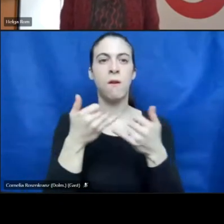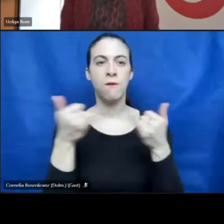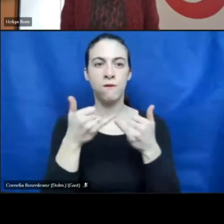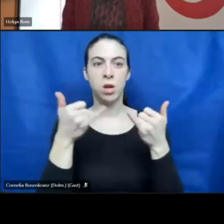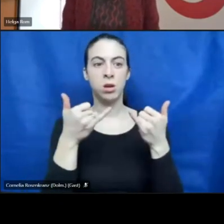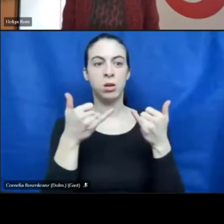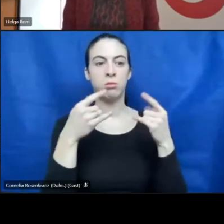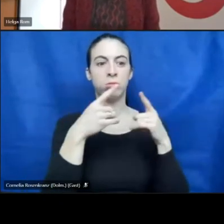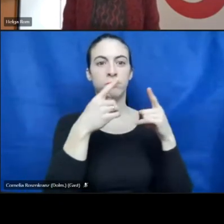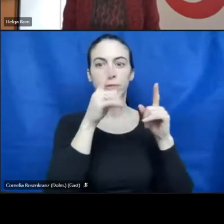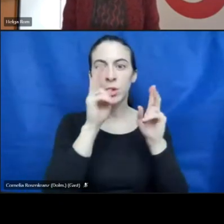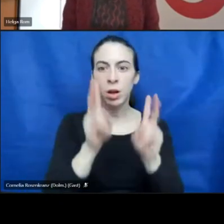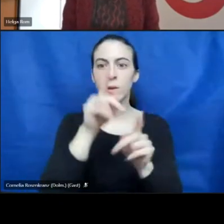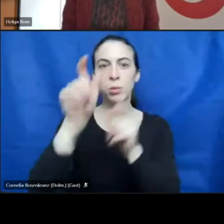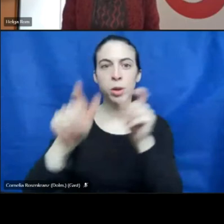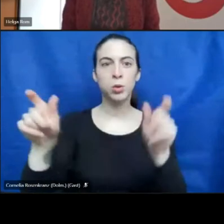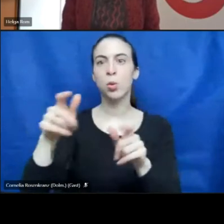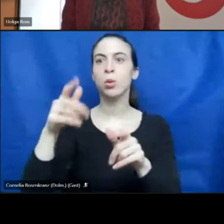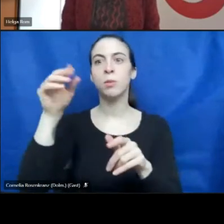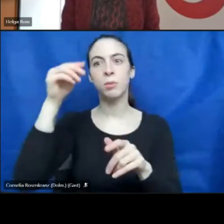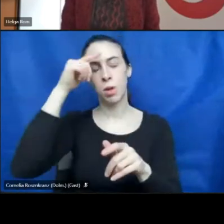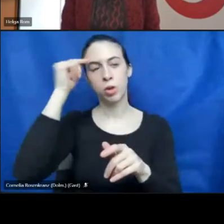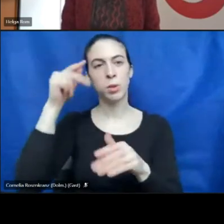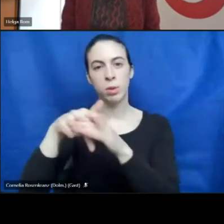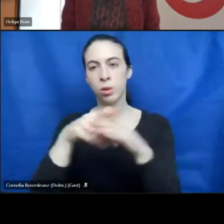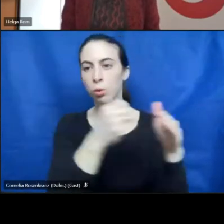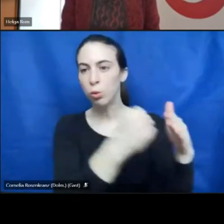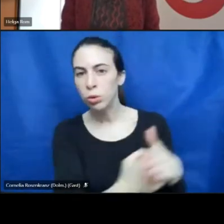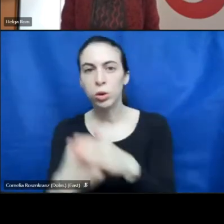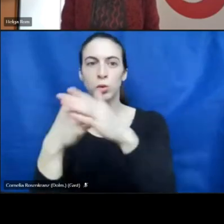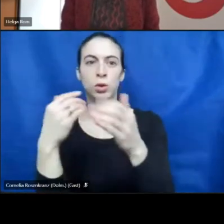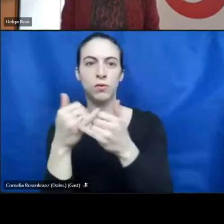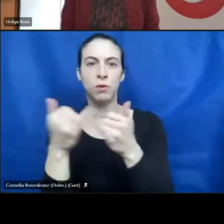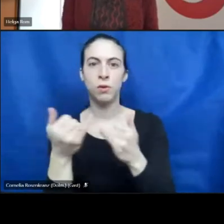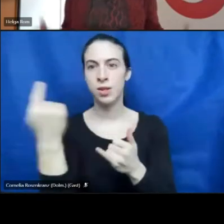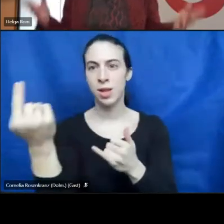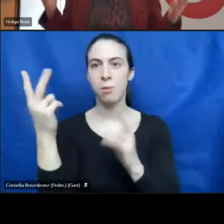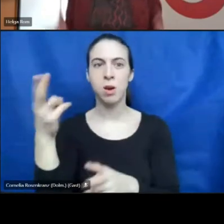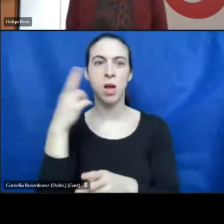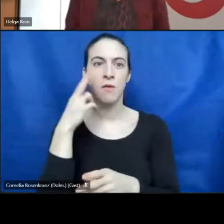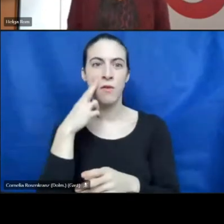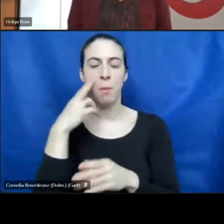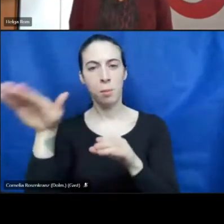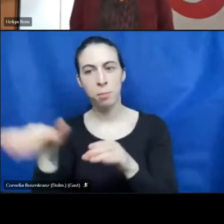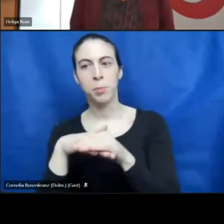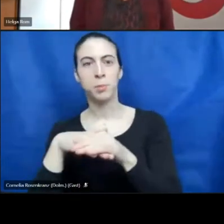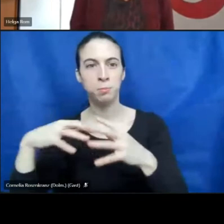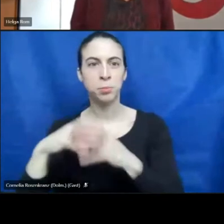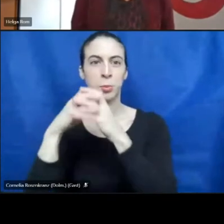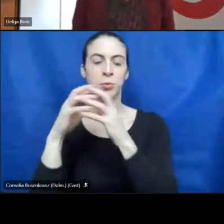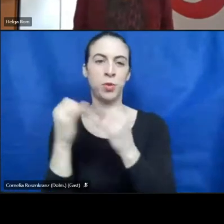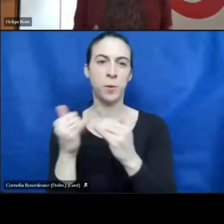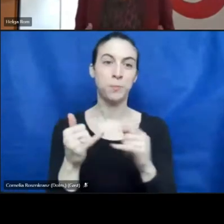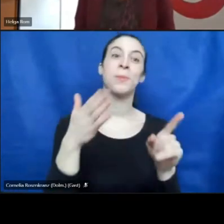people with disabilities to become an entrepreneur. Helga, the stage is yours. Thank you, Markus.